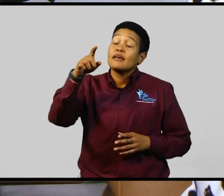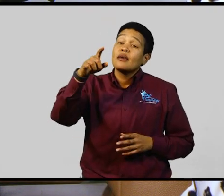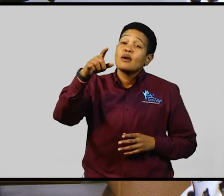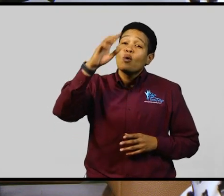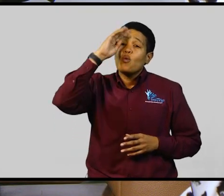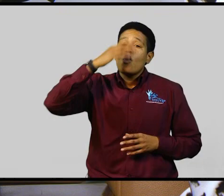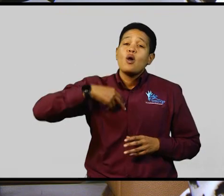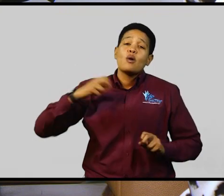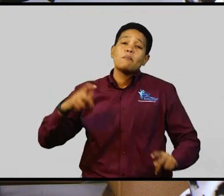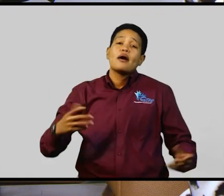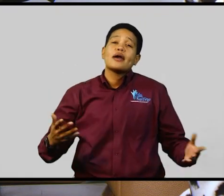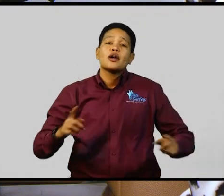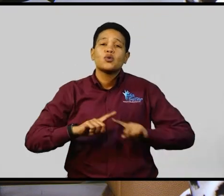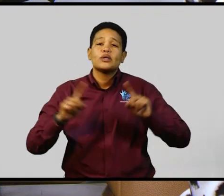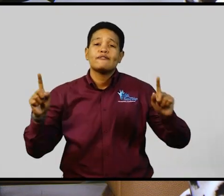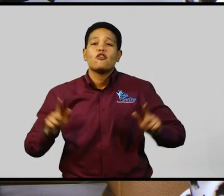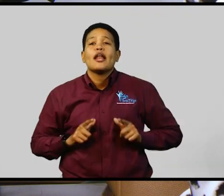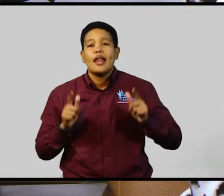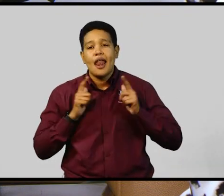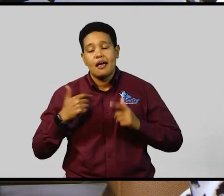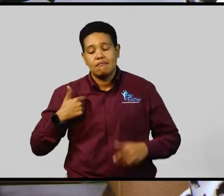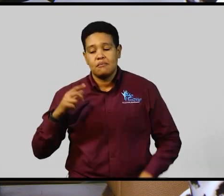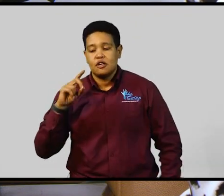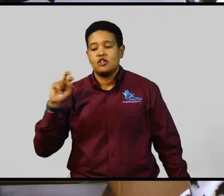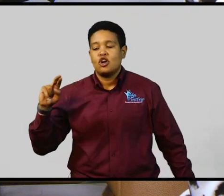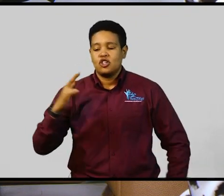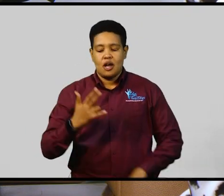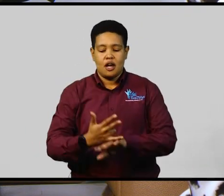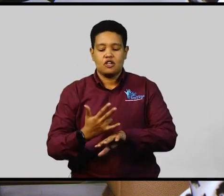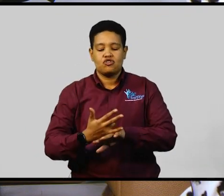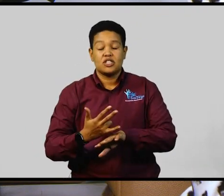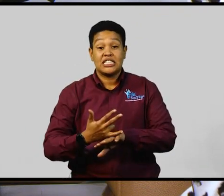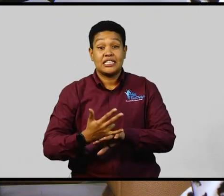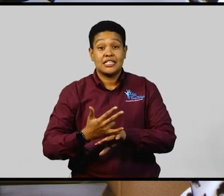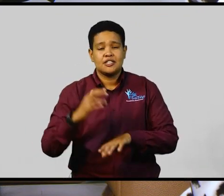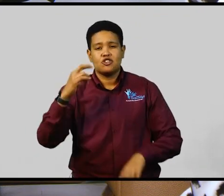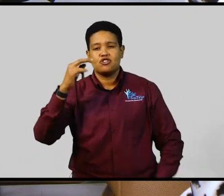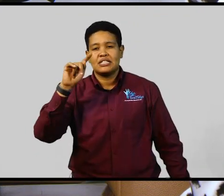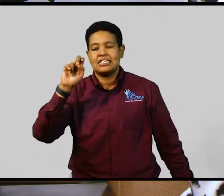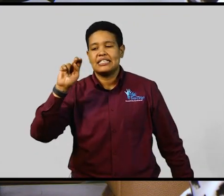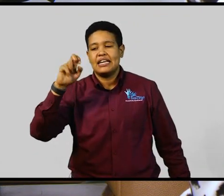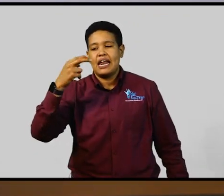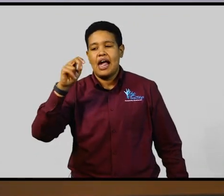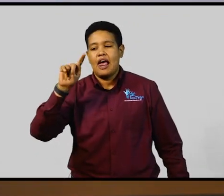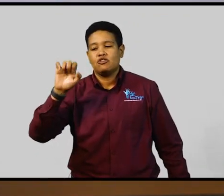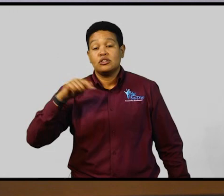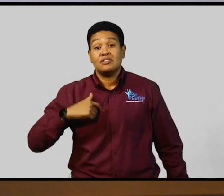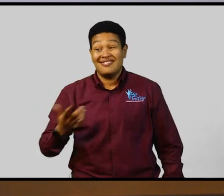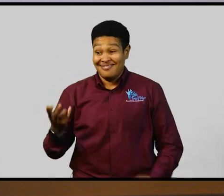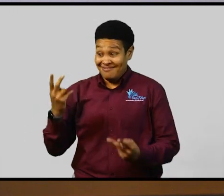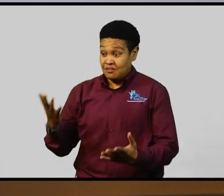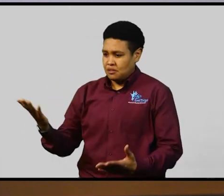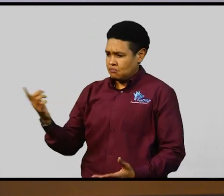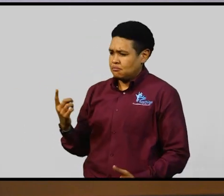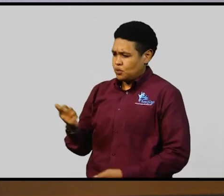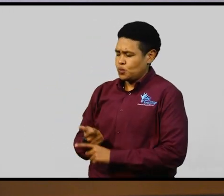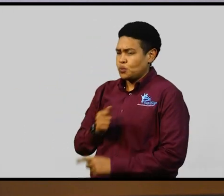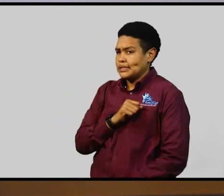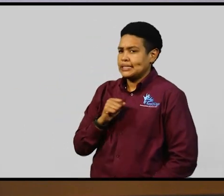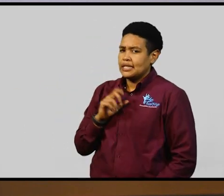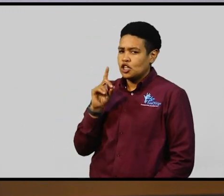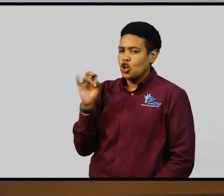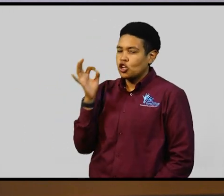Welcome back to A Different Life. I'm Dr. Christine Hendricks. Our guest today is Senator Dr. Floyd Morris,